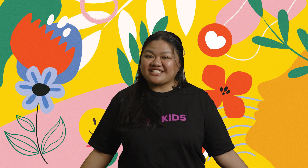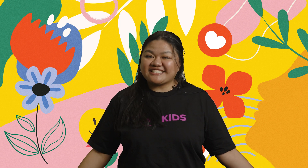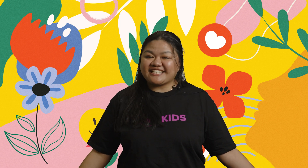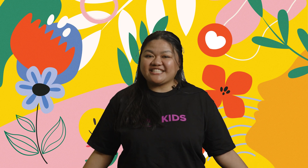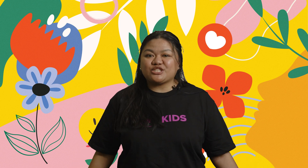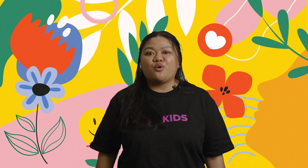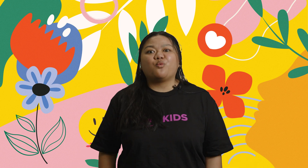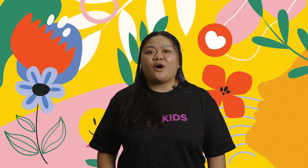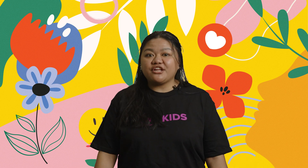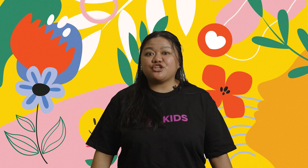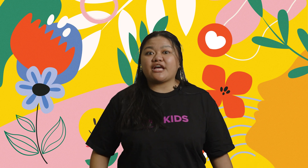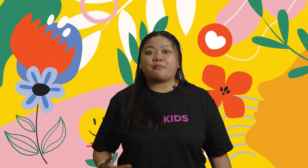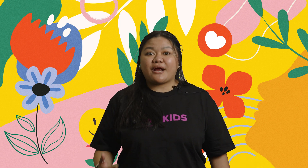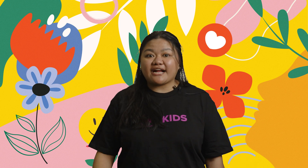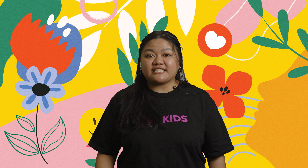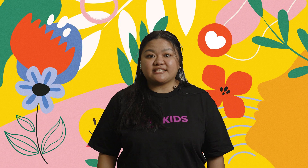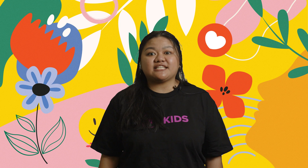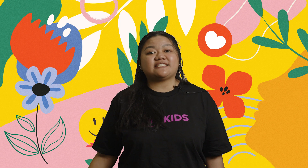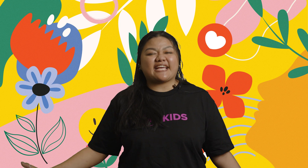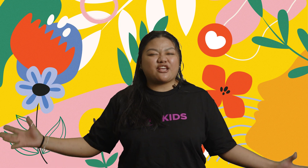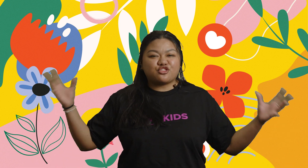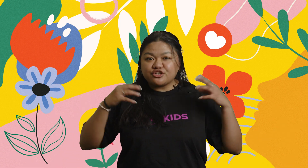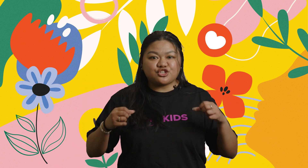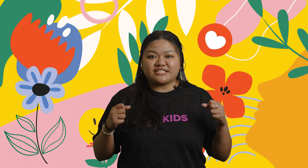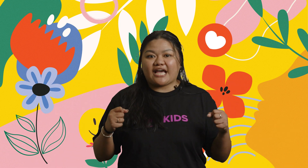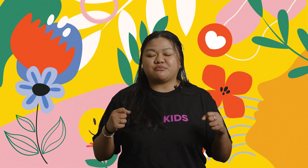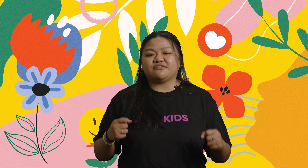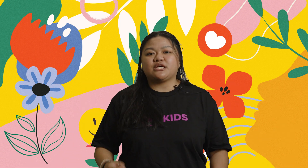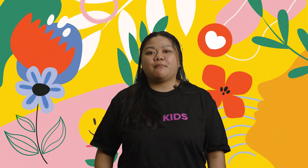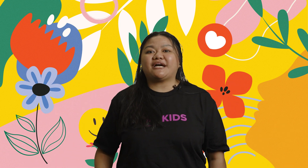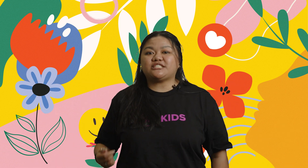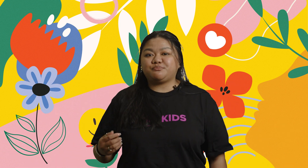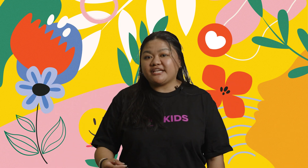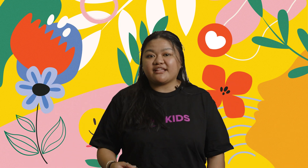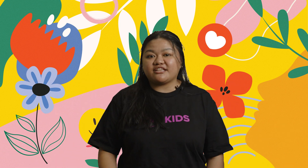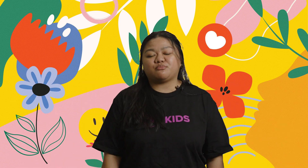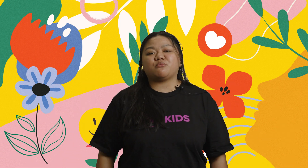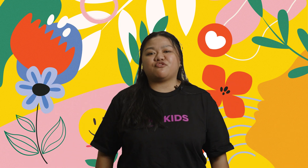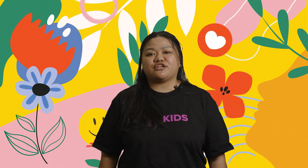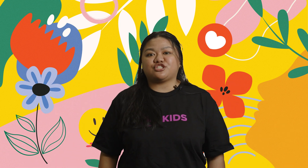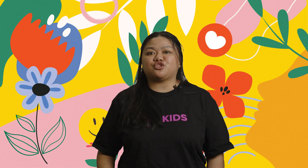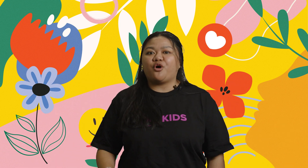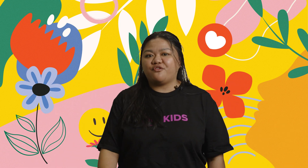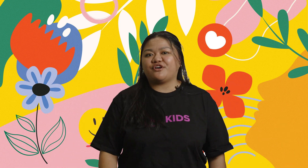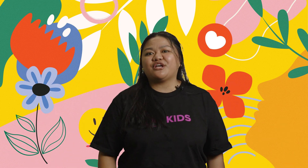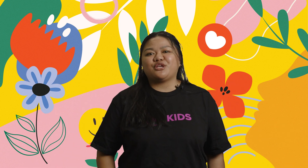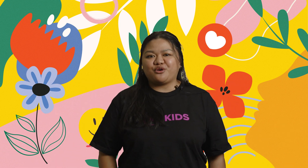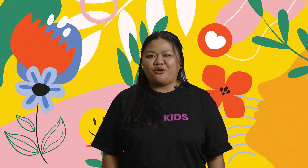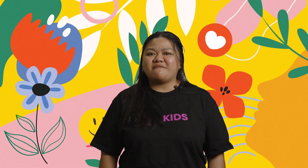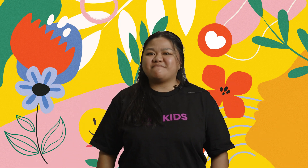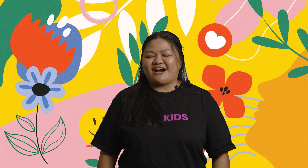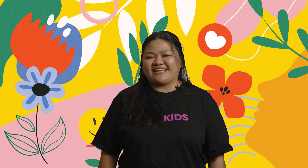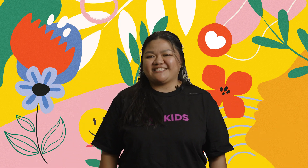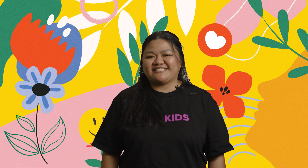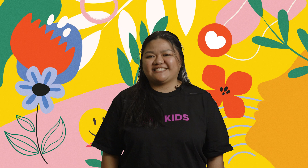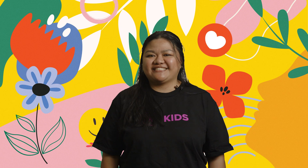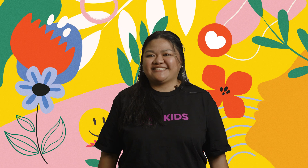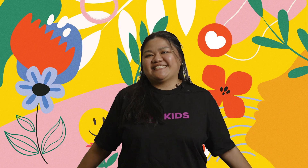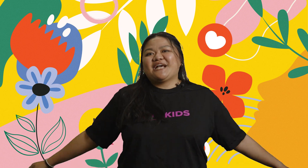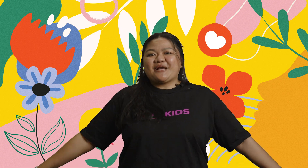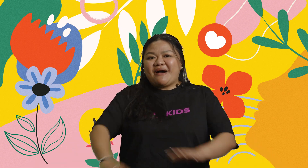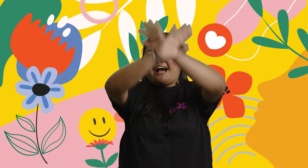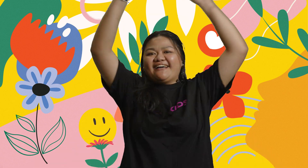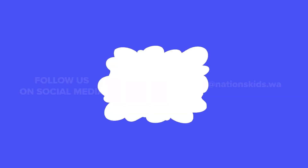thank you nation's kids. Why don't you now practice taking those thoughts captive by speaking these memory verses over your mind.